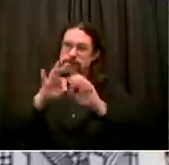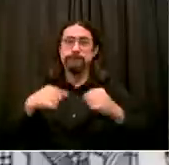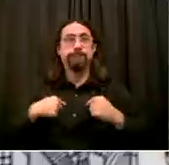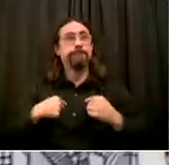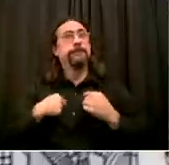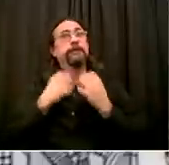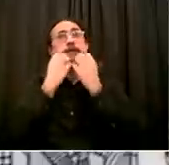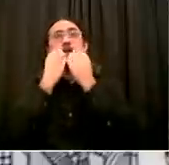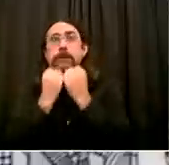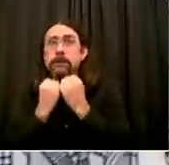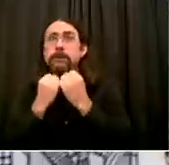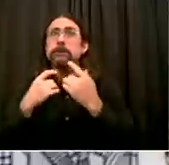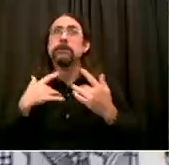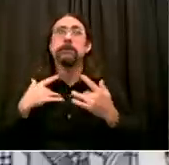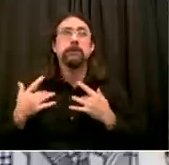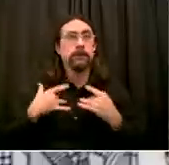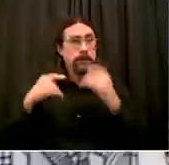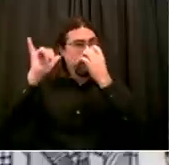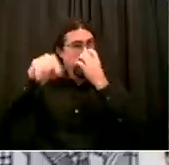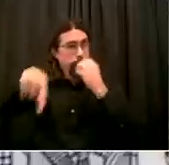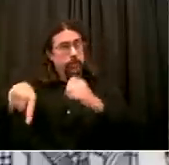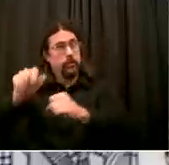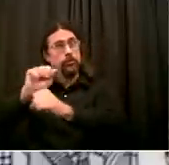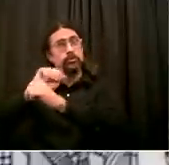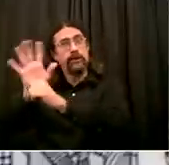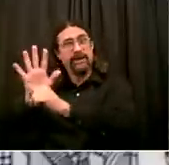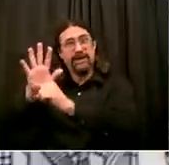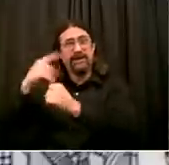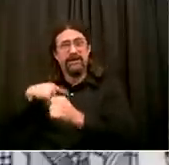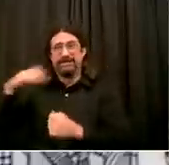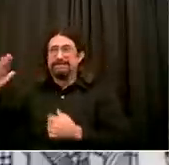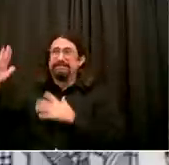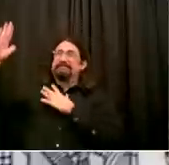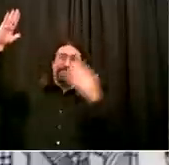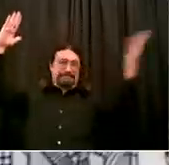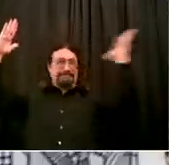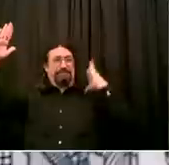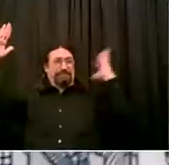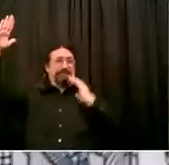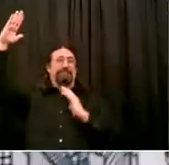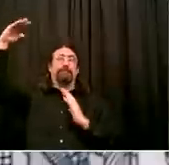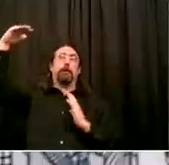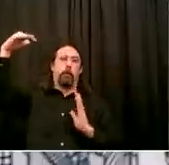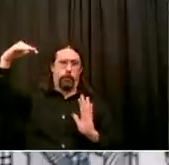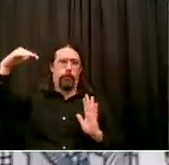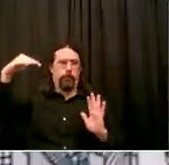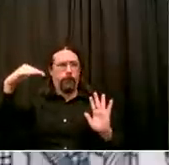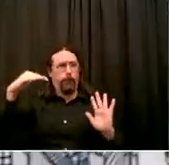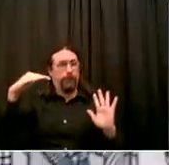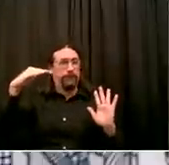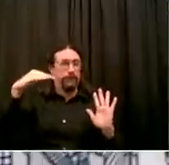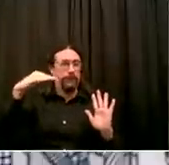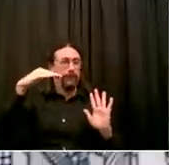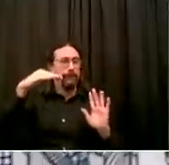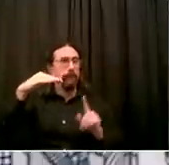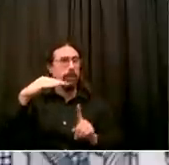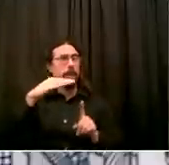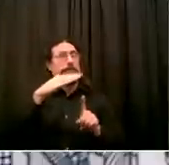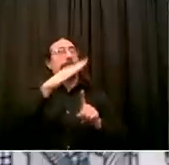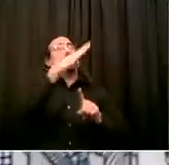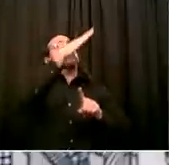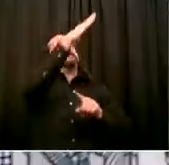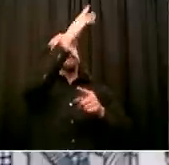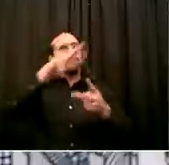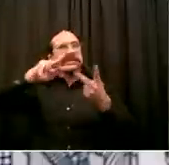threats. But the threat we should be worried about is the threat of a second wave of the coronavirus in New York City. That's what all